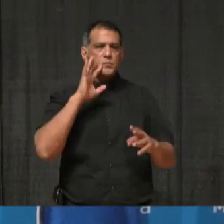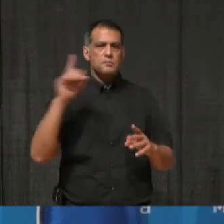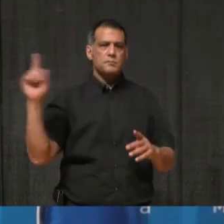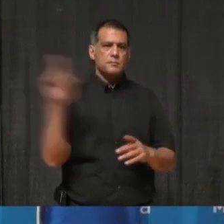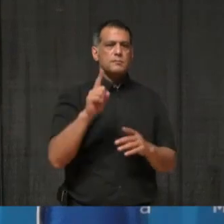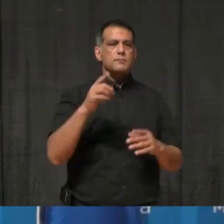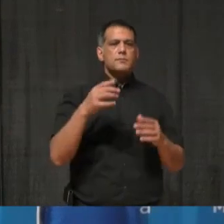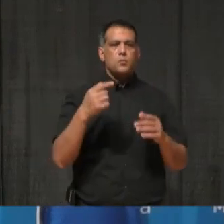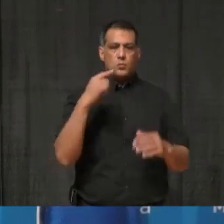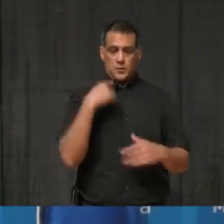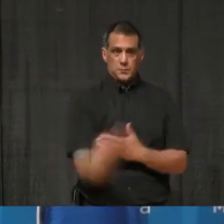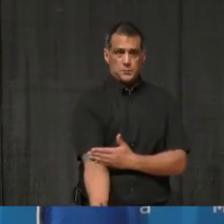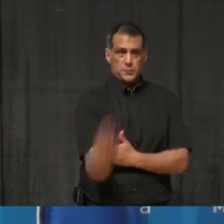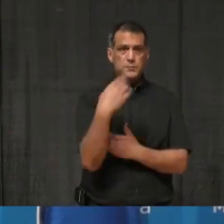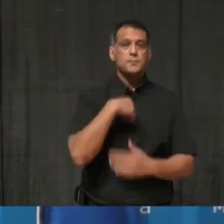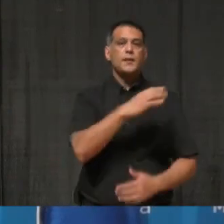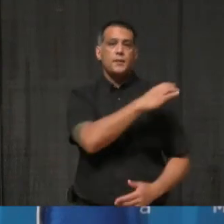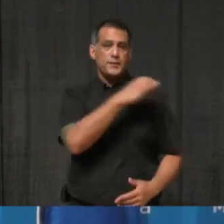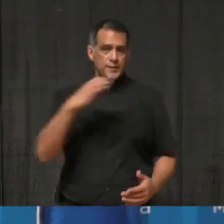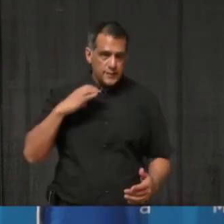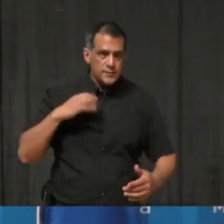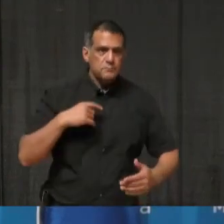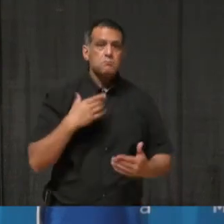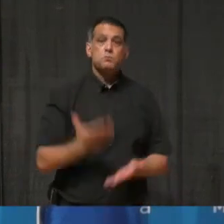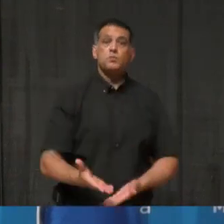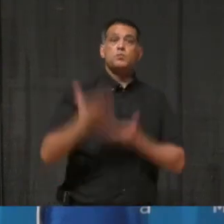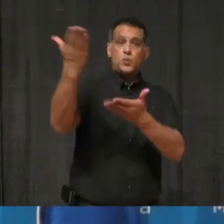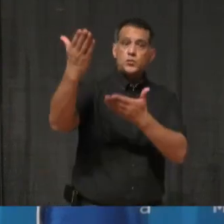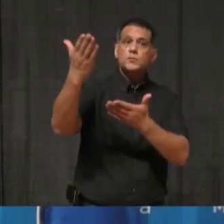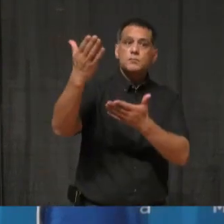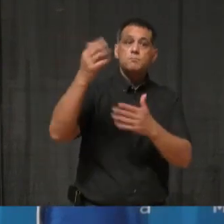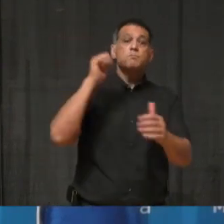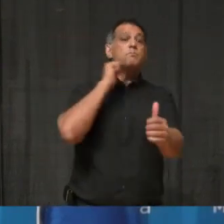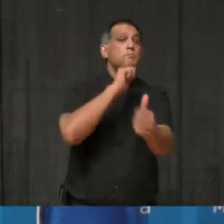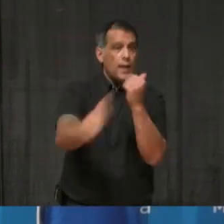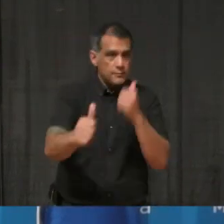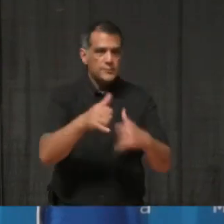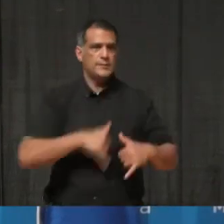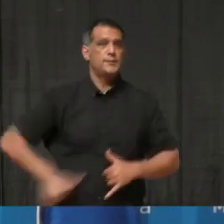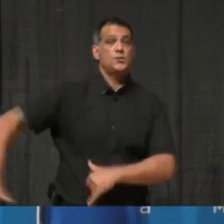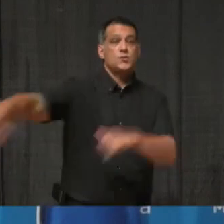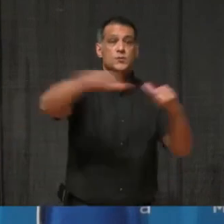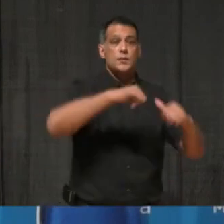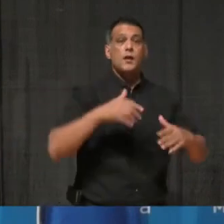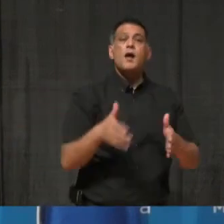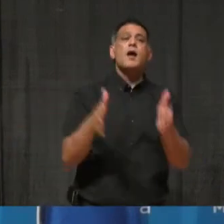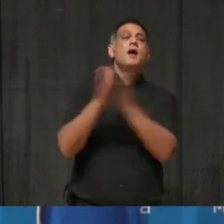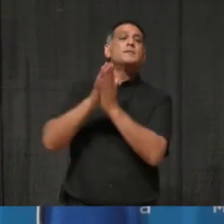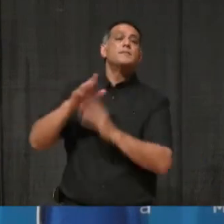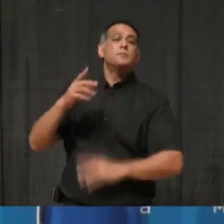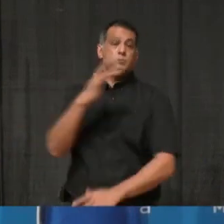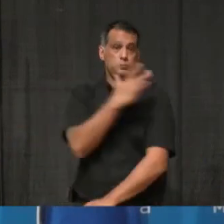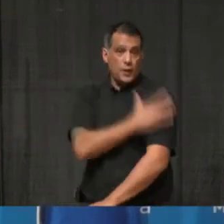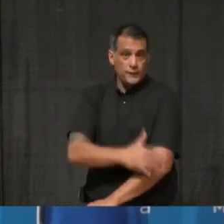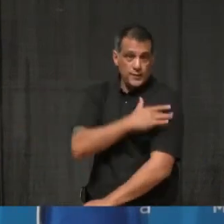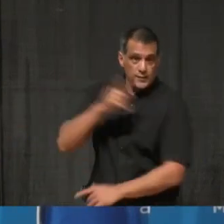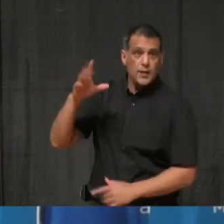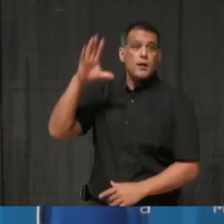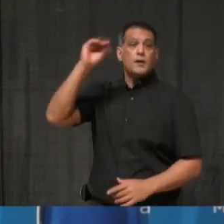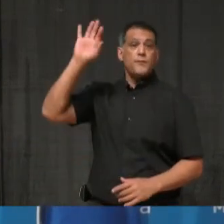put forward at Council today that was passed unanimously. The motion requests that the province and federal government